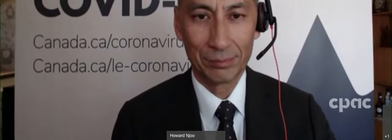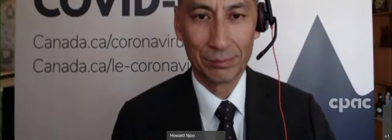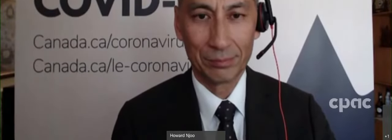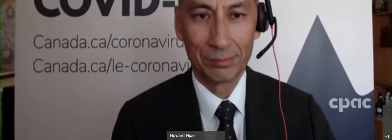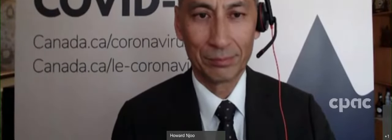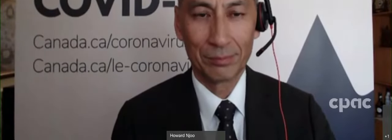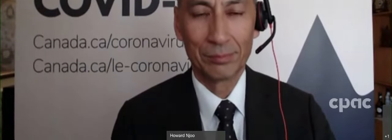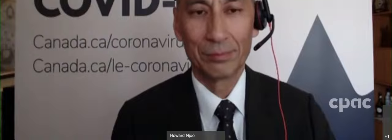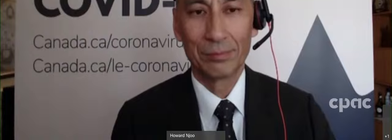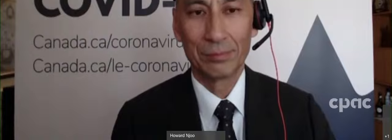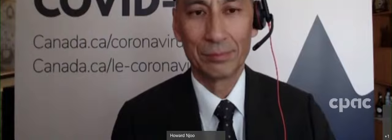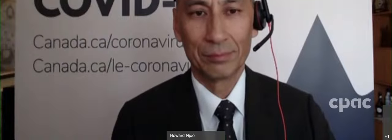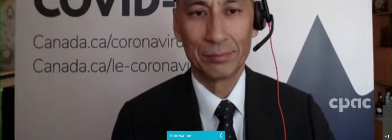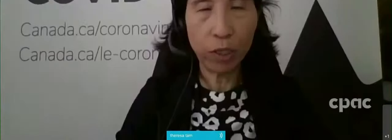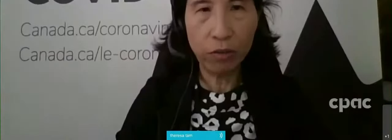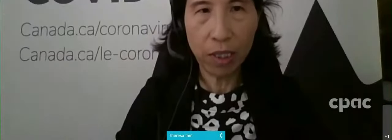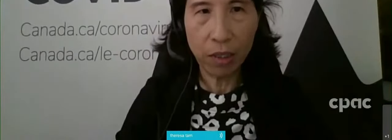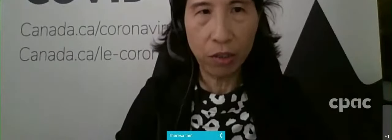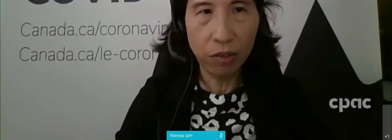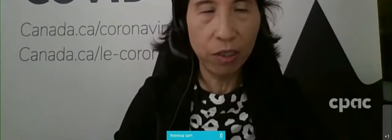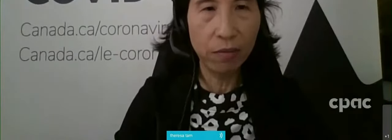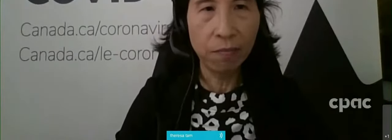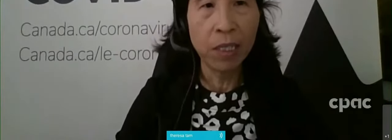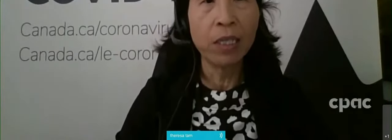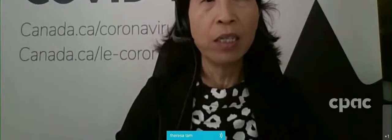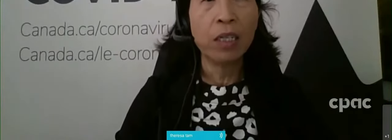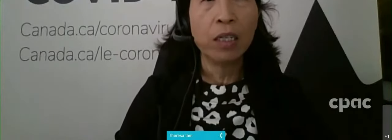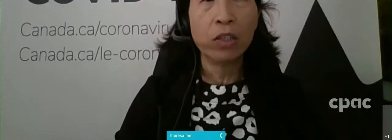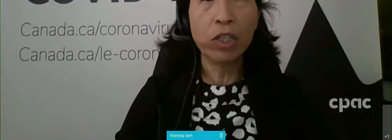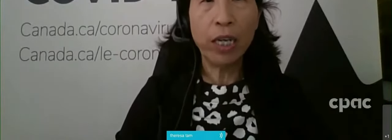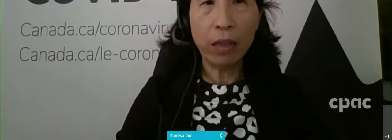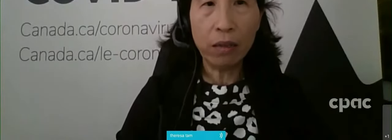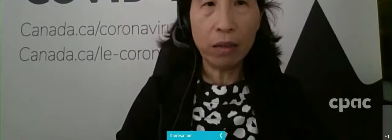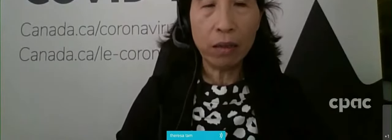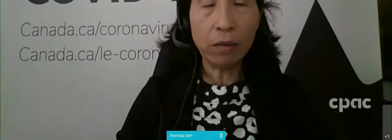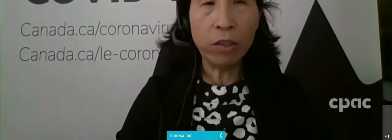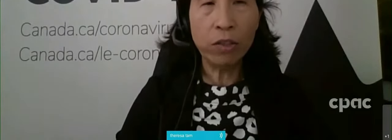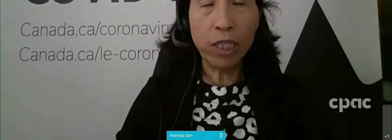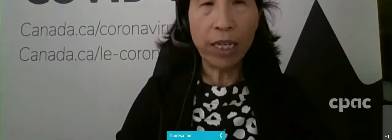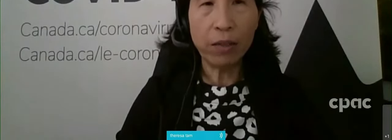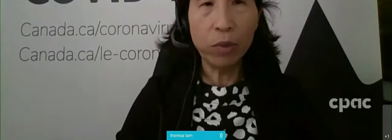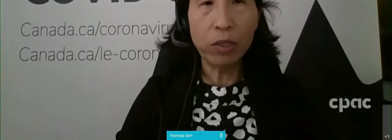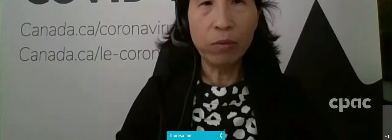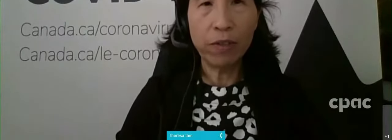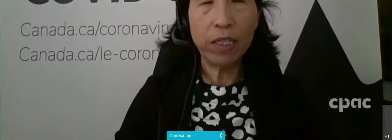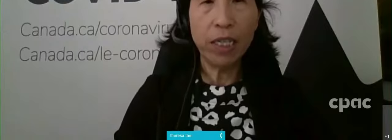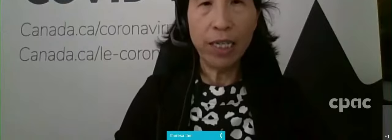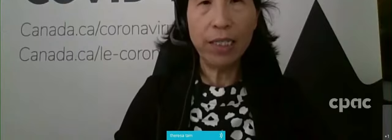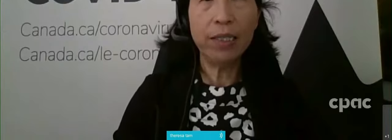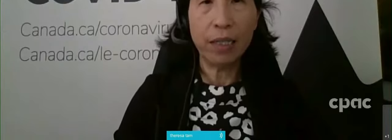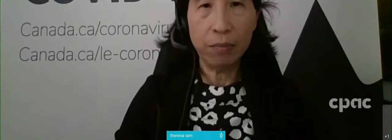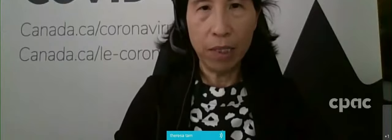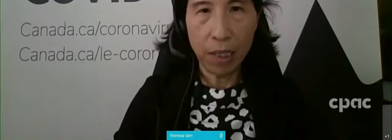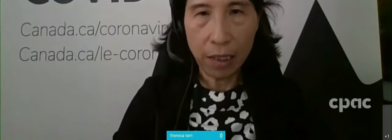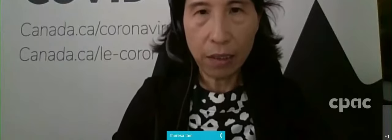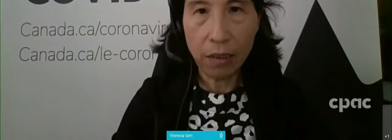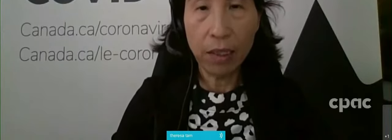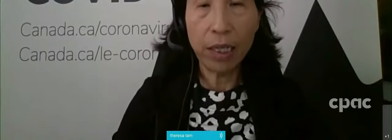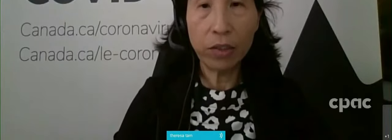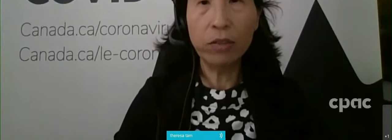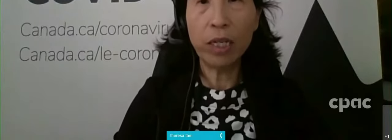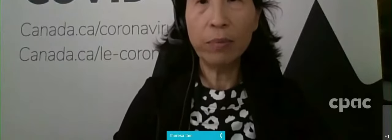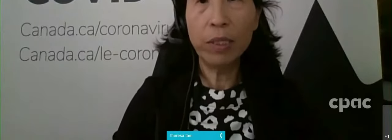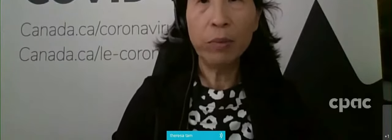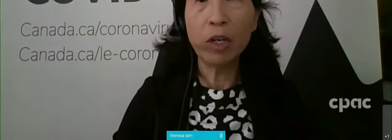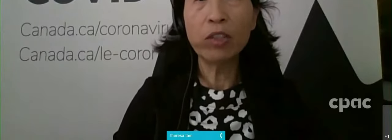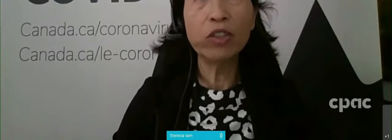Thank you very much, and bonjour à toutes et à tous. Today, we will provide a latest update on